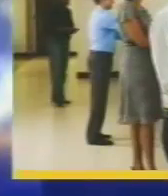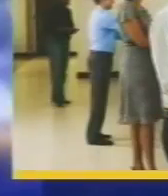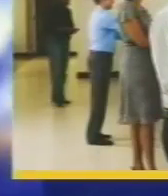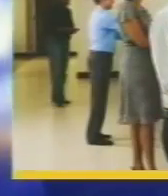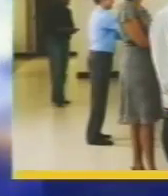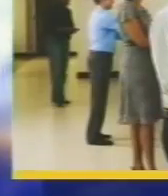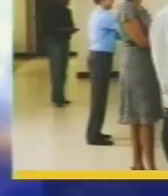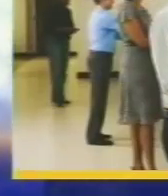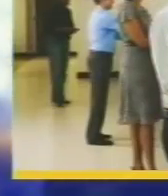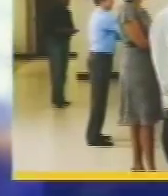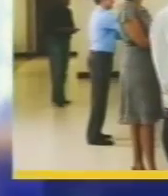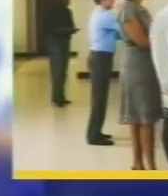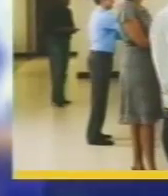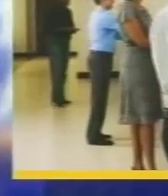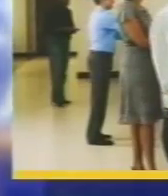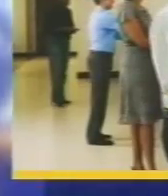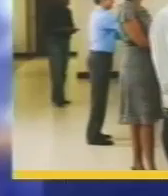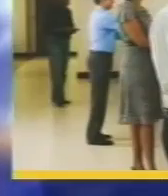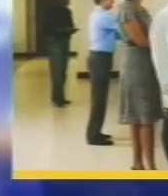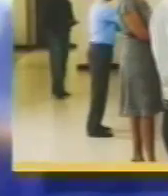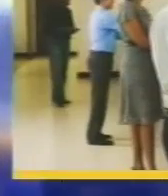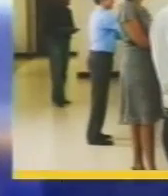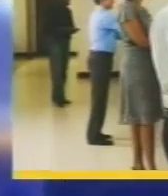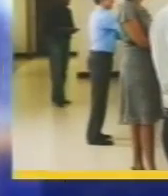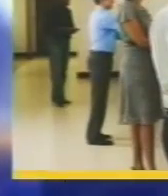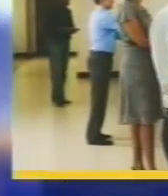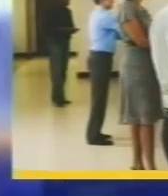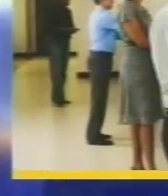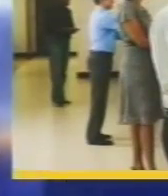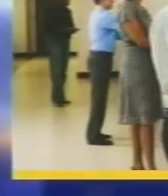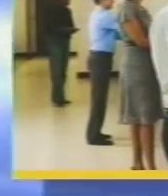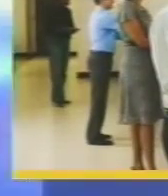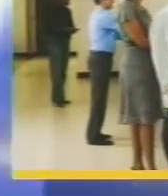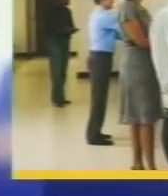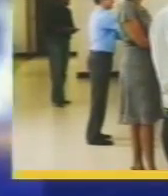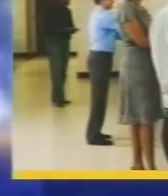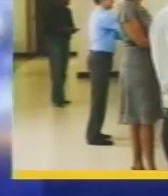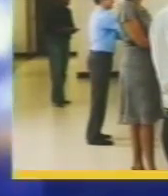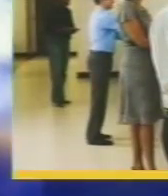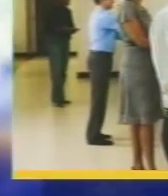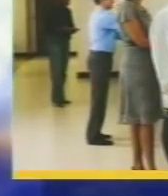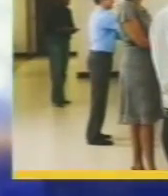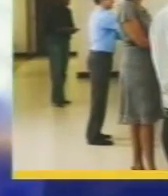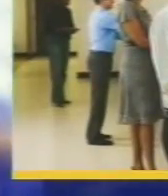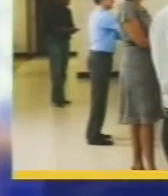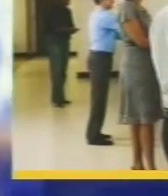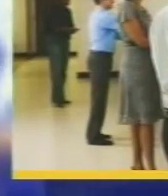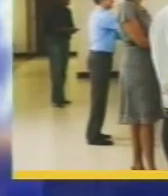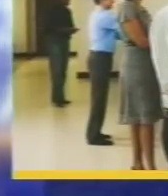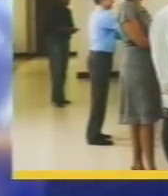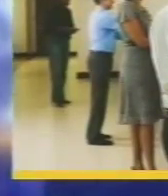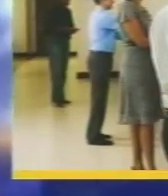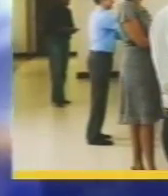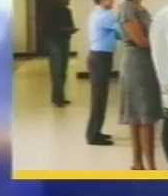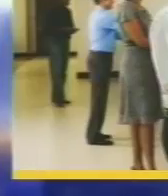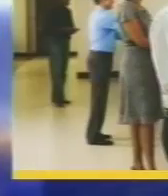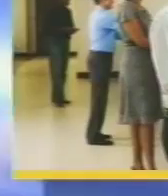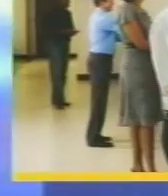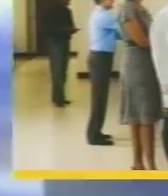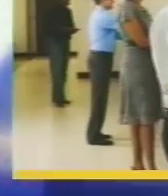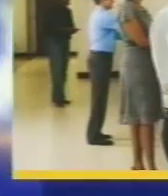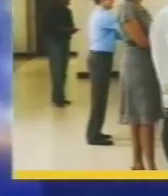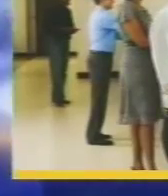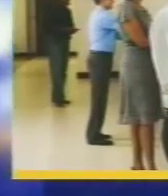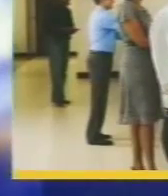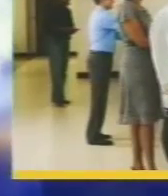CIBC First Caribbean will open its newest state-of-the-art branch at the corner of Carmichael and Blue Hill Roads on Thursday, August 2nd. Prime Minister Perry Christie